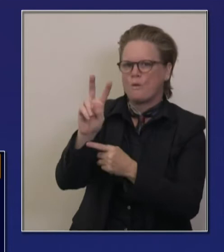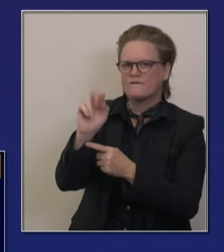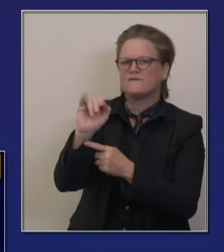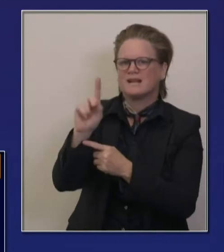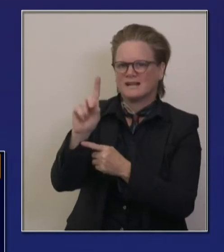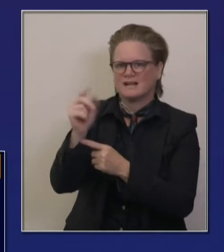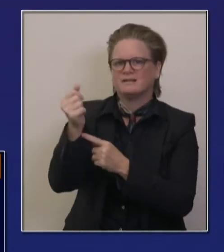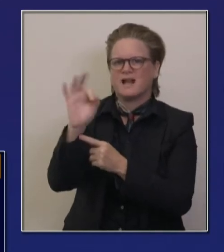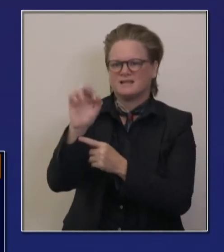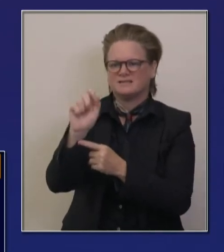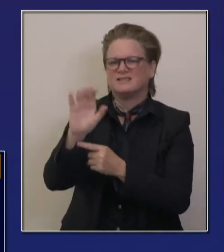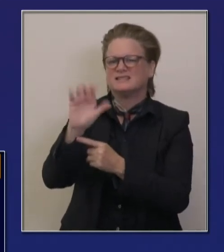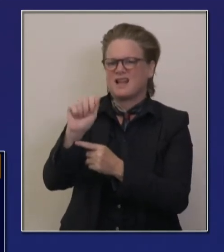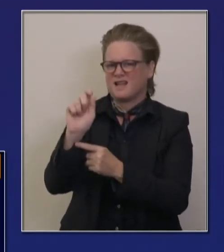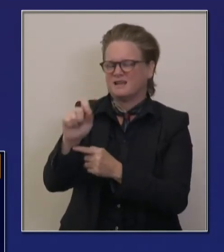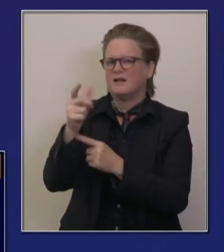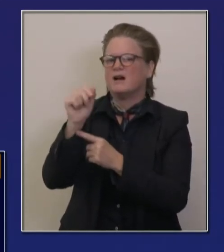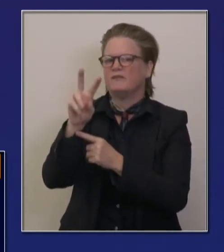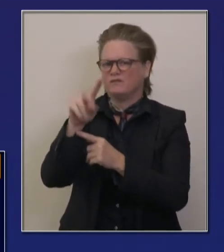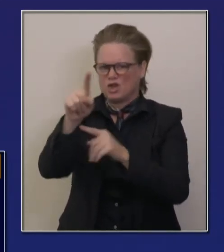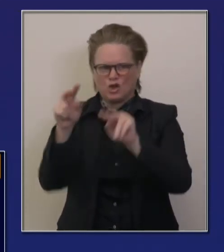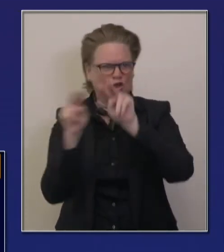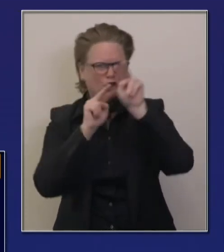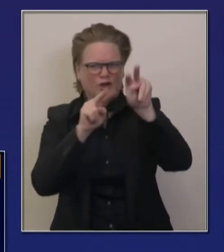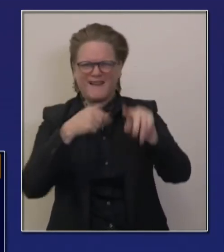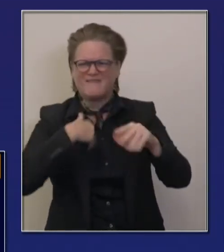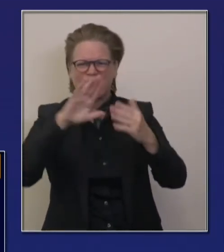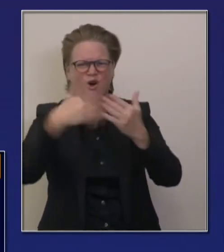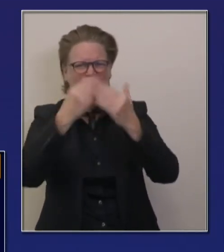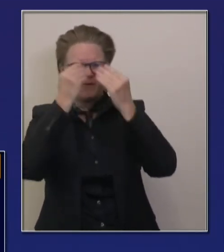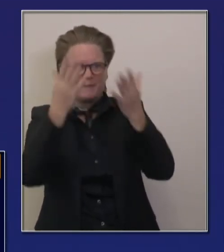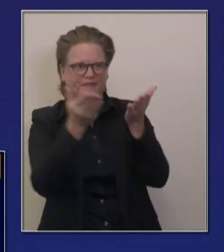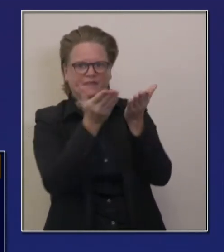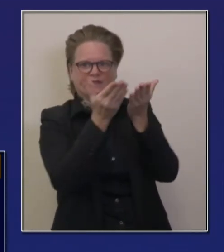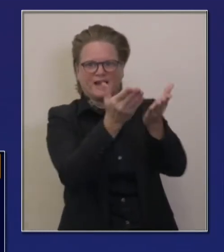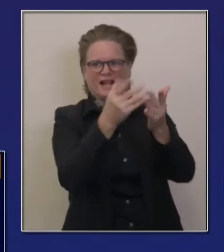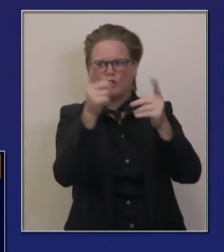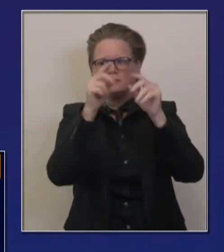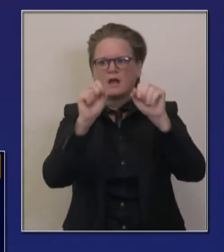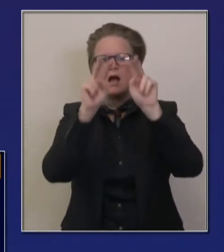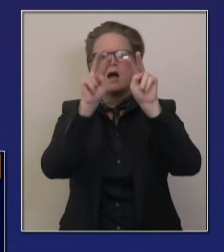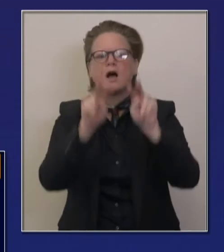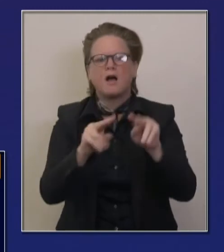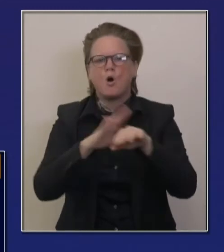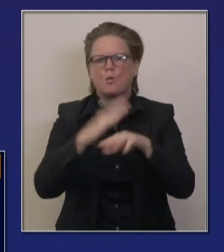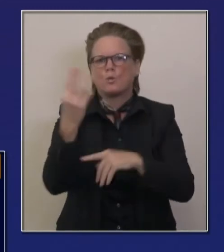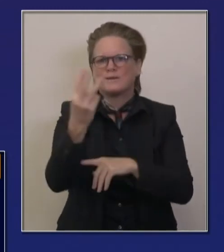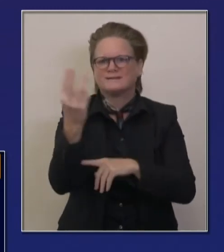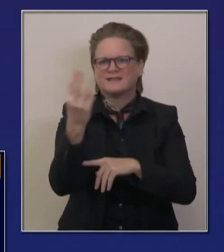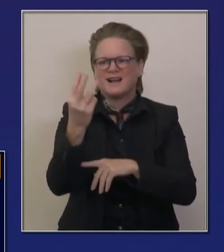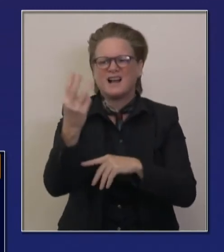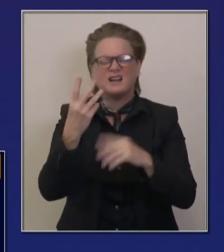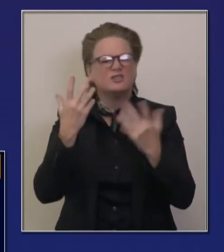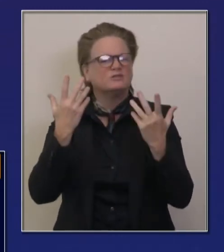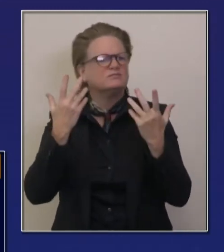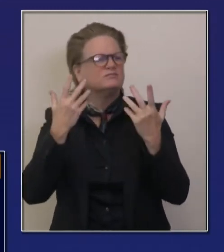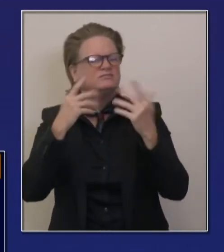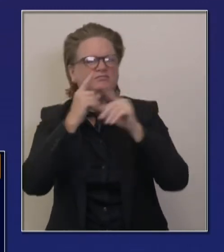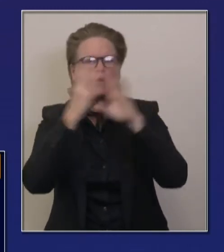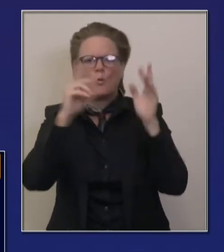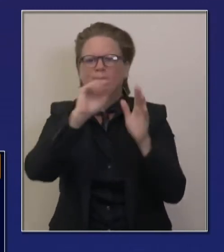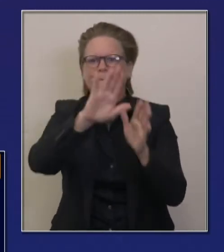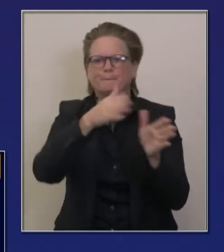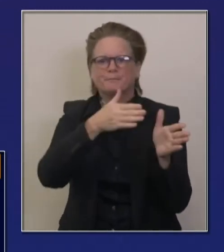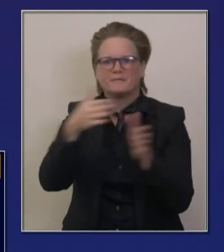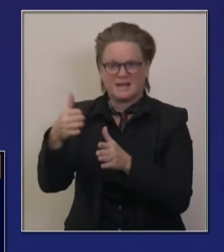when these meetings are conducted. Uh, you get real time information as quick and soon as much as any of us get. Uh, they've been doing